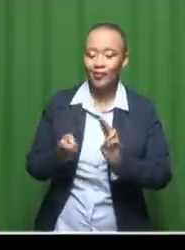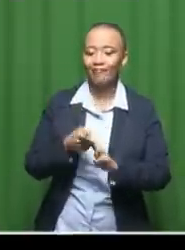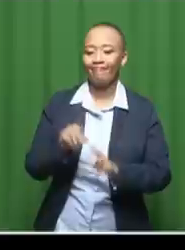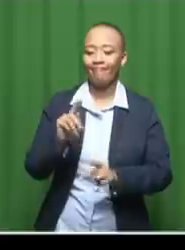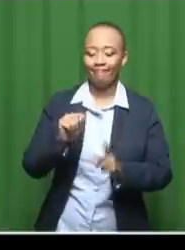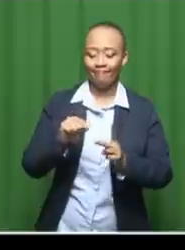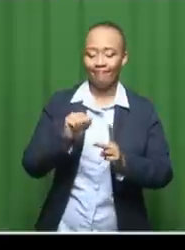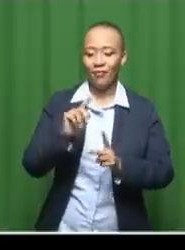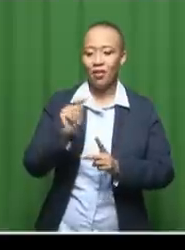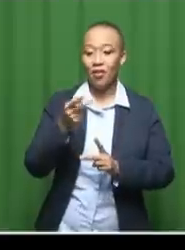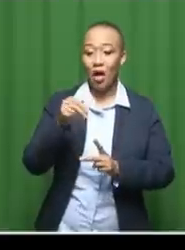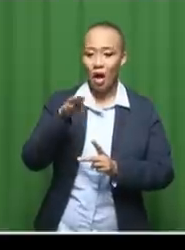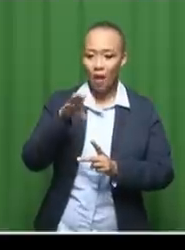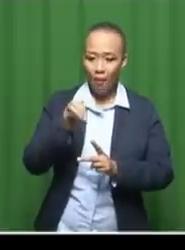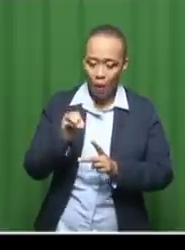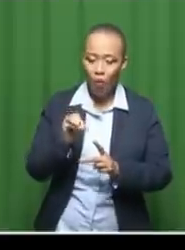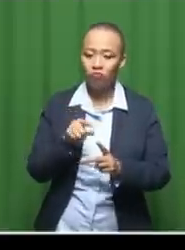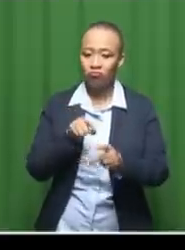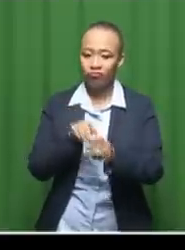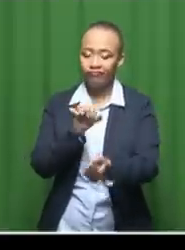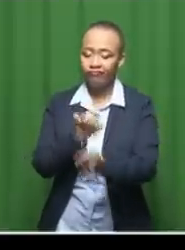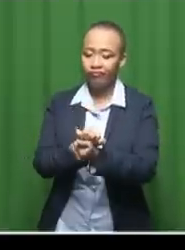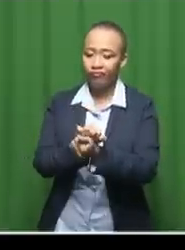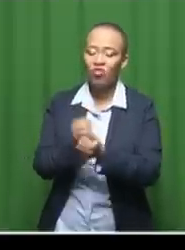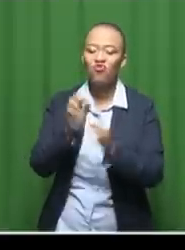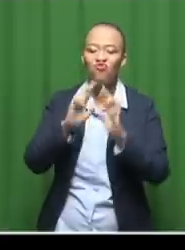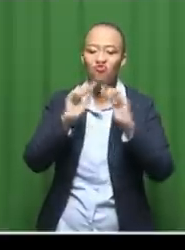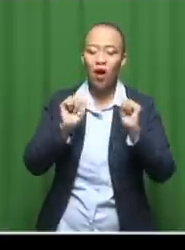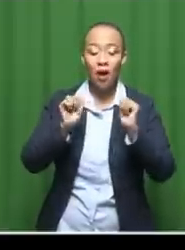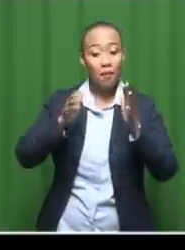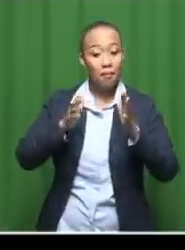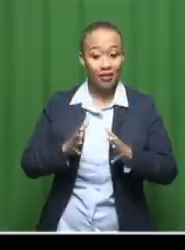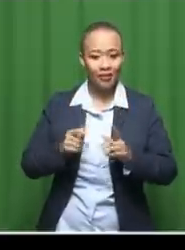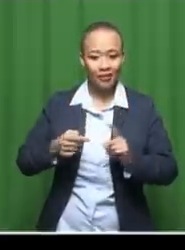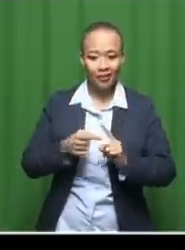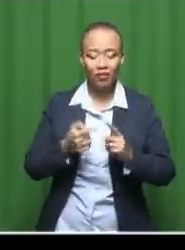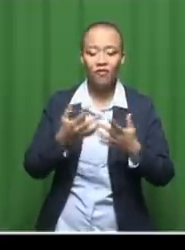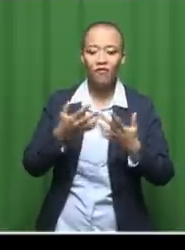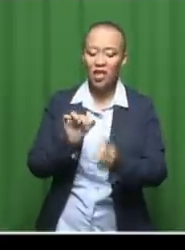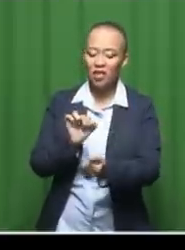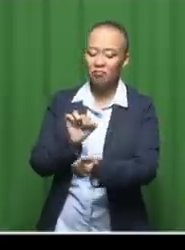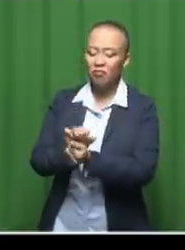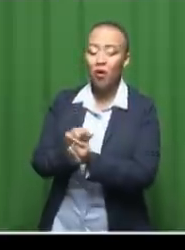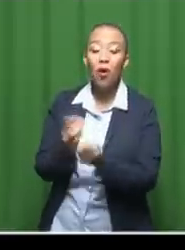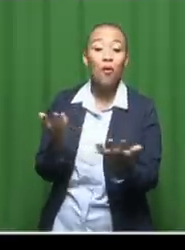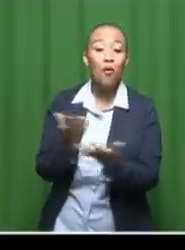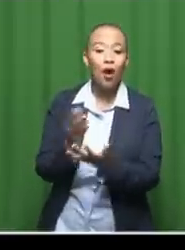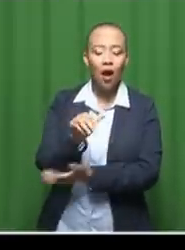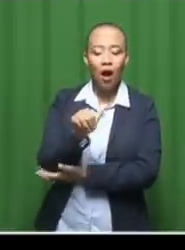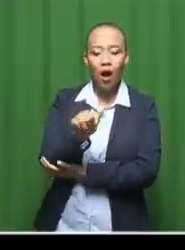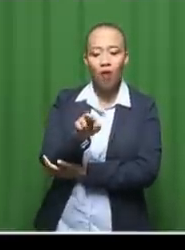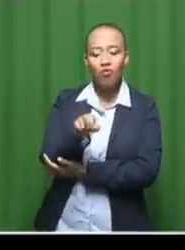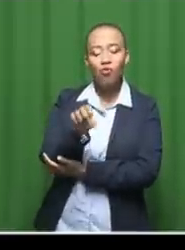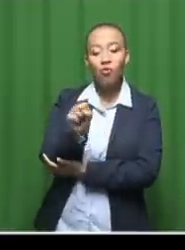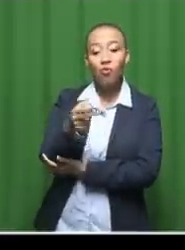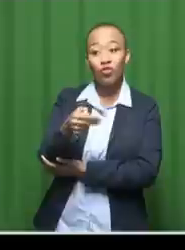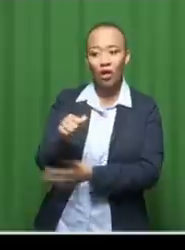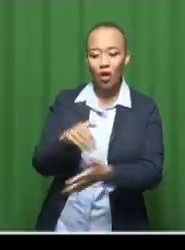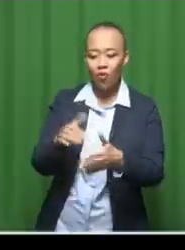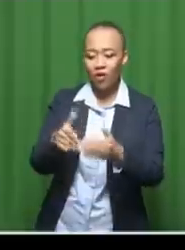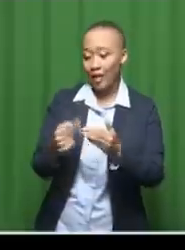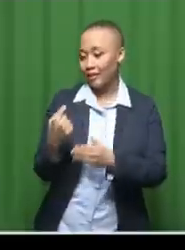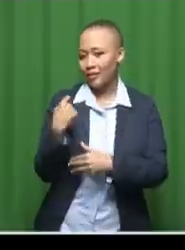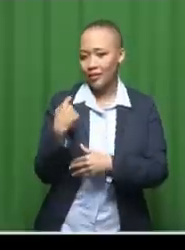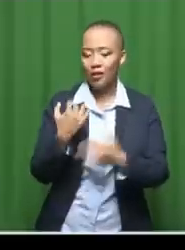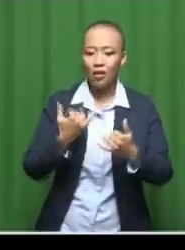Of course, the convicted rapist and murderer was apprehended in Arusha in Tanzania over the weekend. And